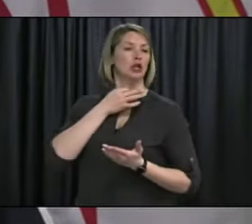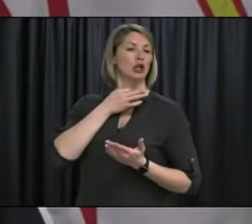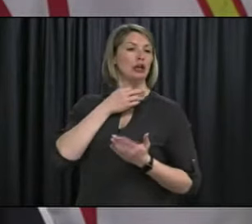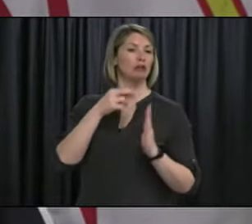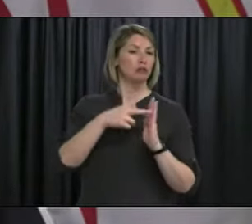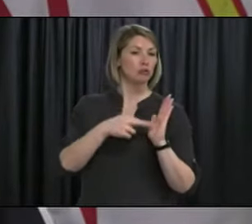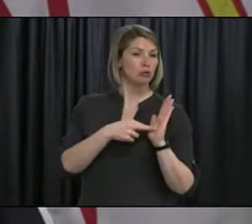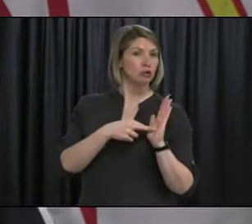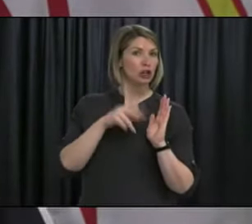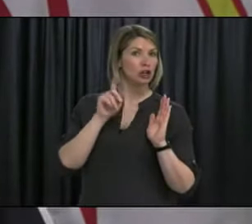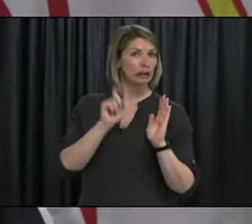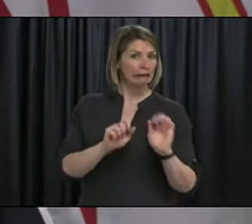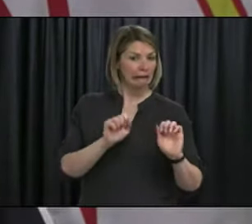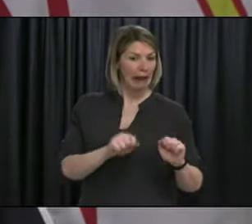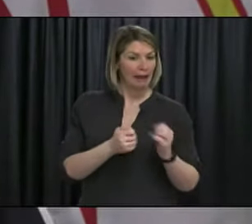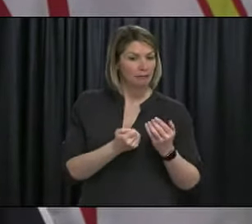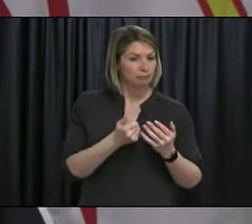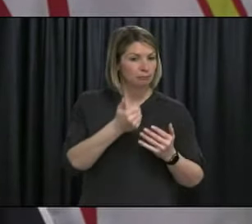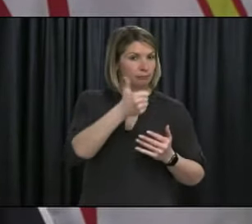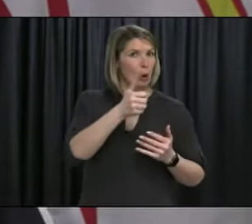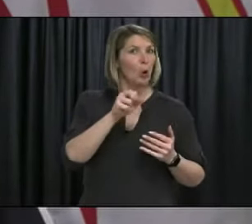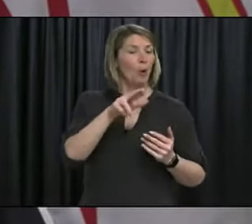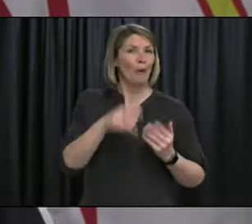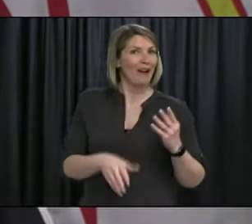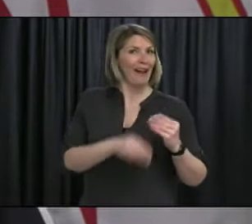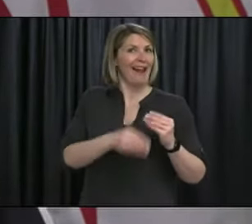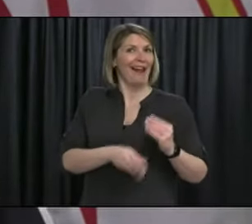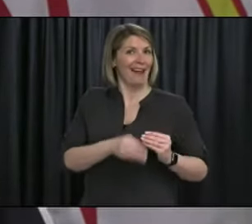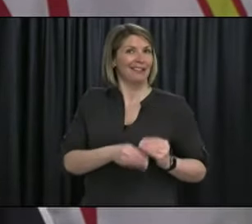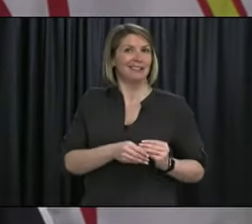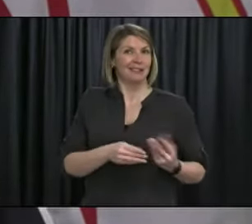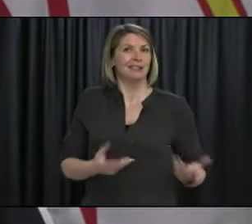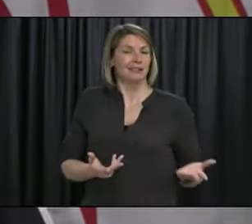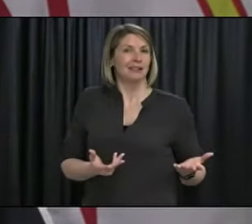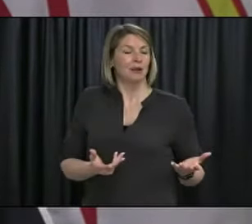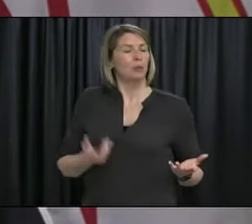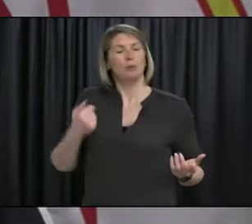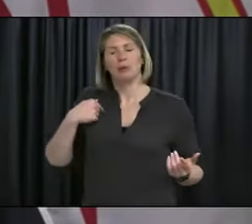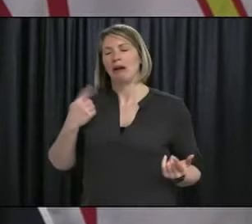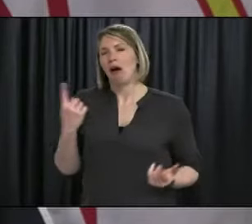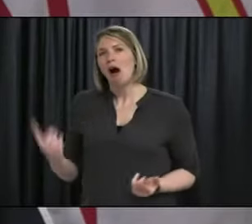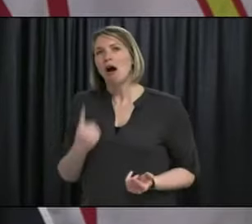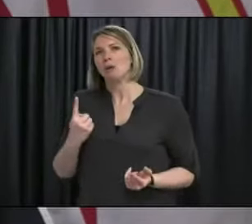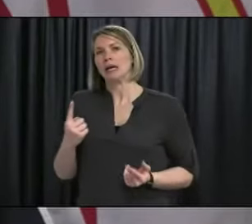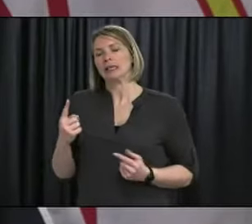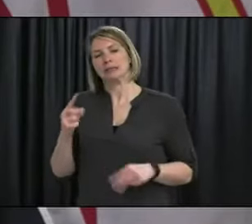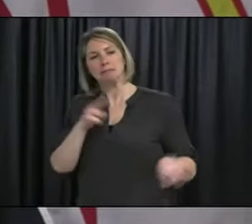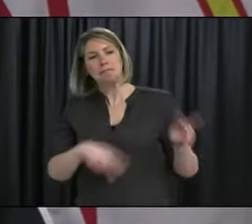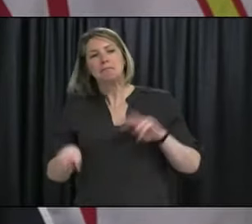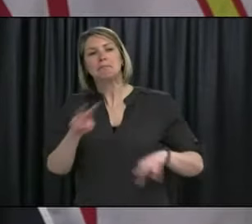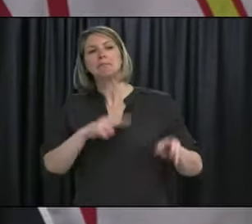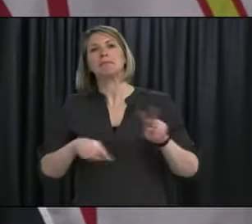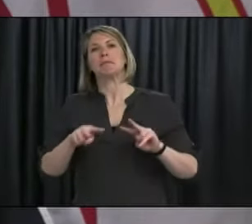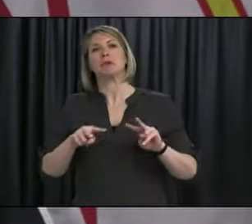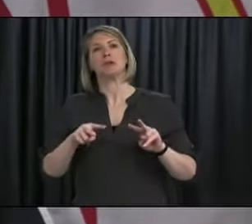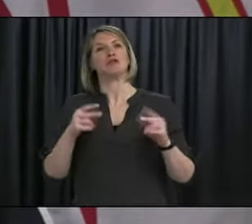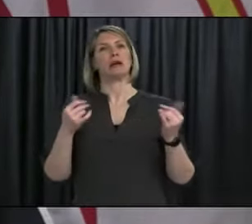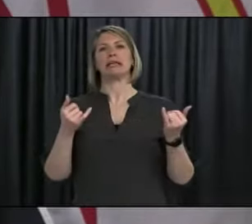change them. So, uh, you know, it is something that we're continually reassessing and, but right now it, it stands as it is.